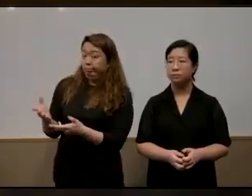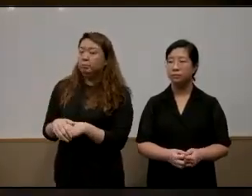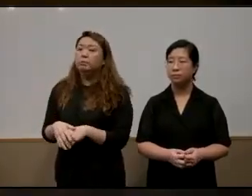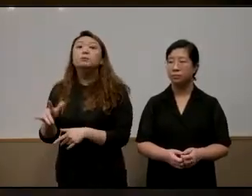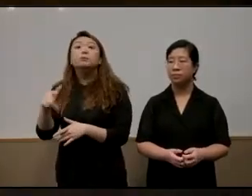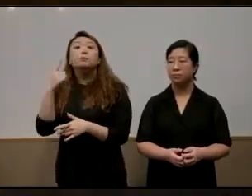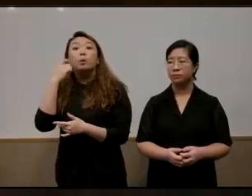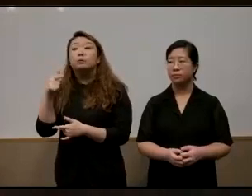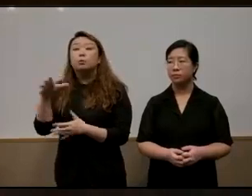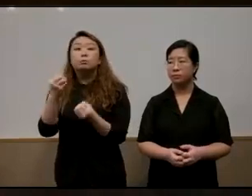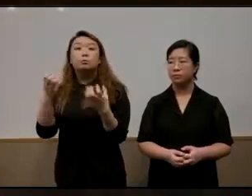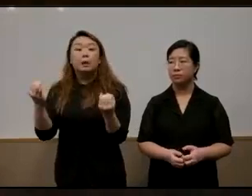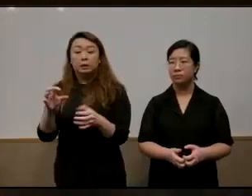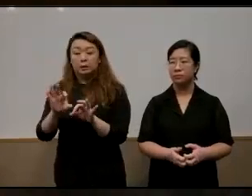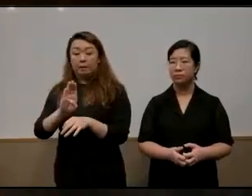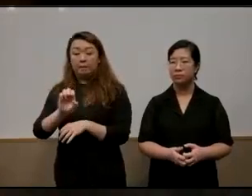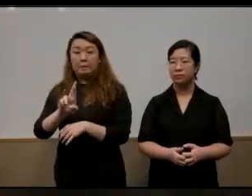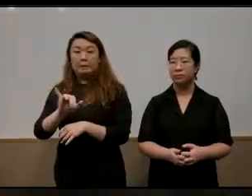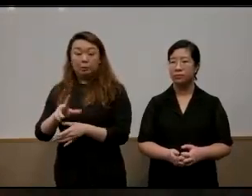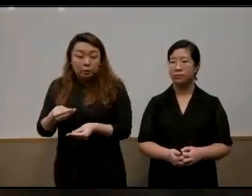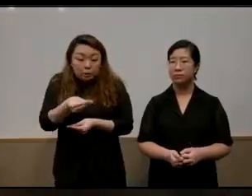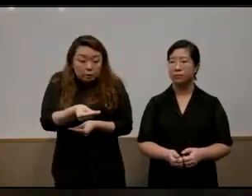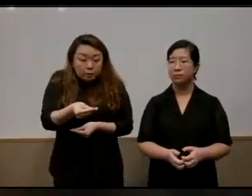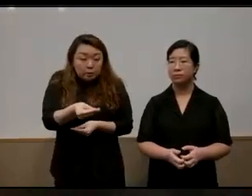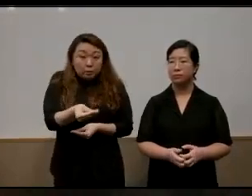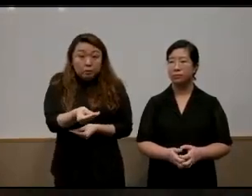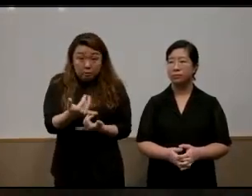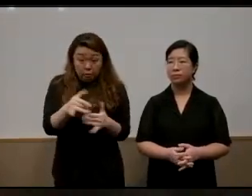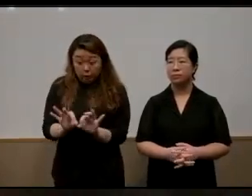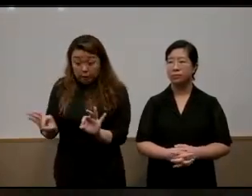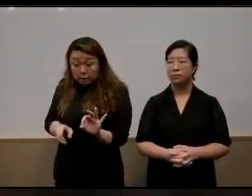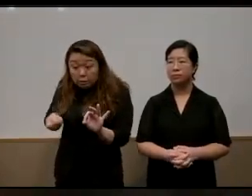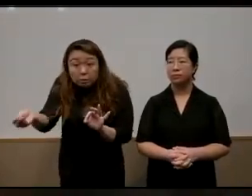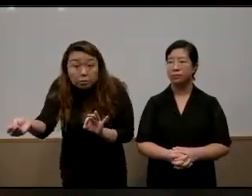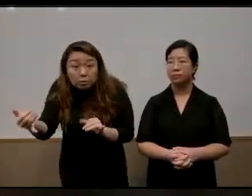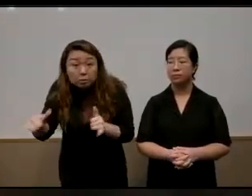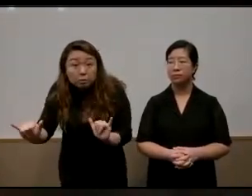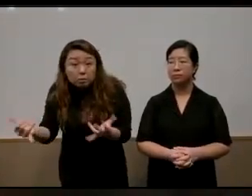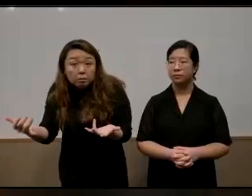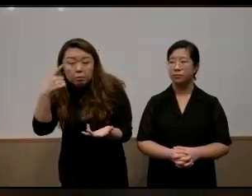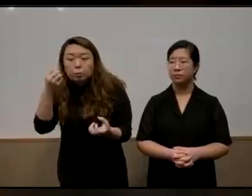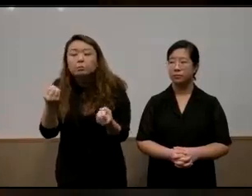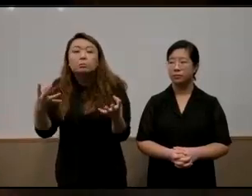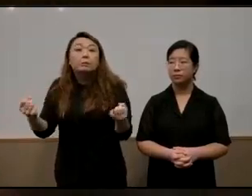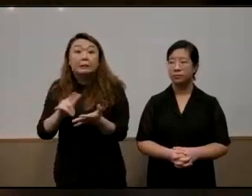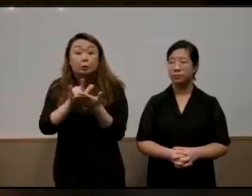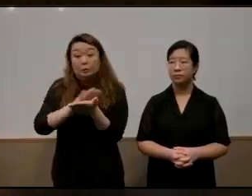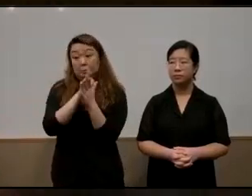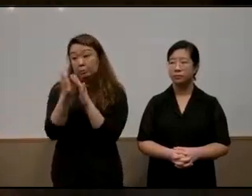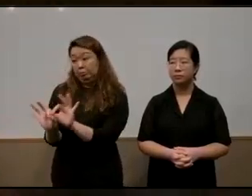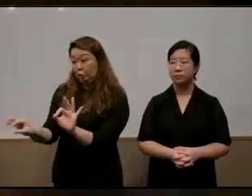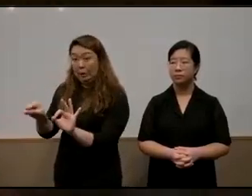you have a lot of bursaries to the needy families do you even still need scholarships because at the end of the the majority of those who end up being scholarship